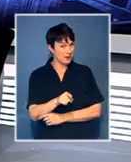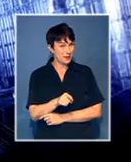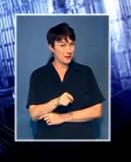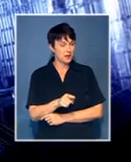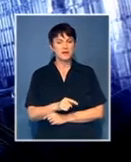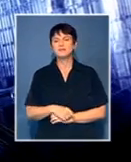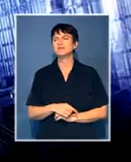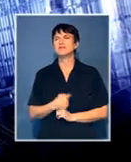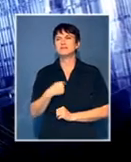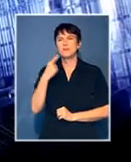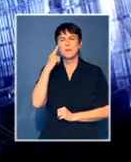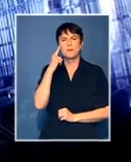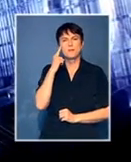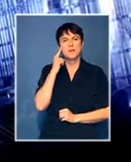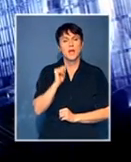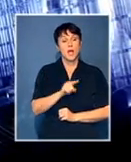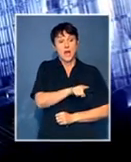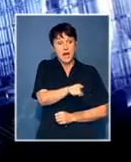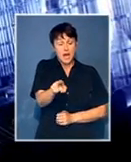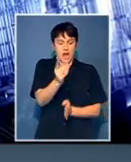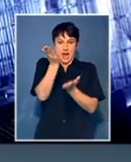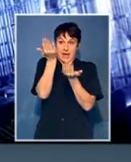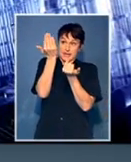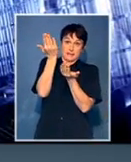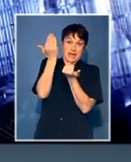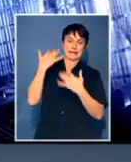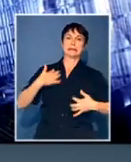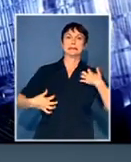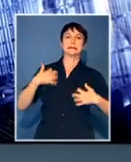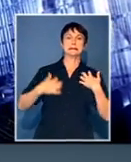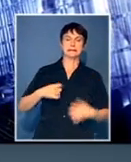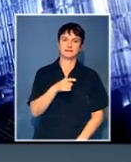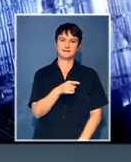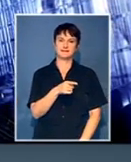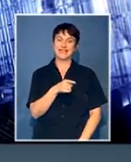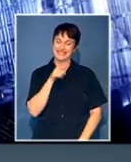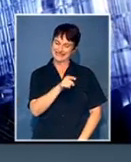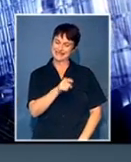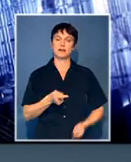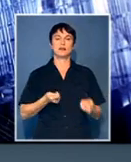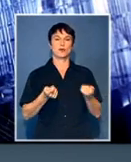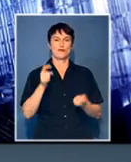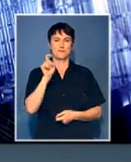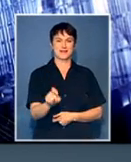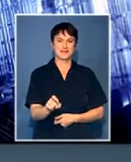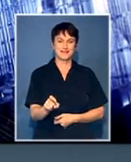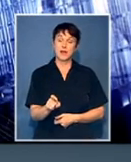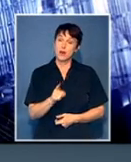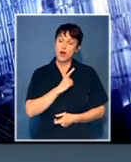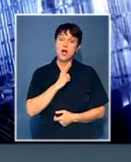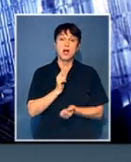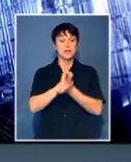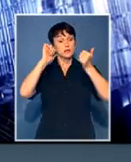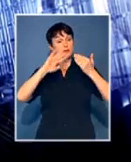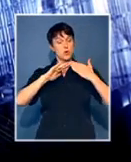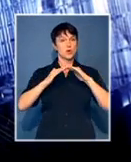it's more to do with managing expectations. You know, at times, you know, with our democracy, there could have been a lot